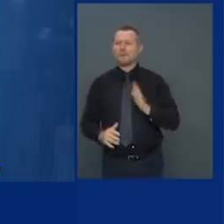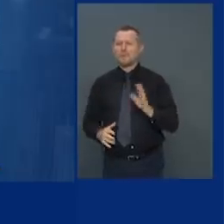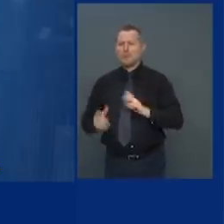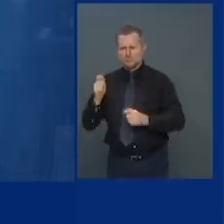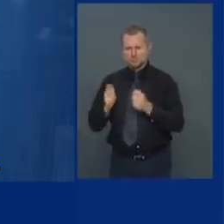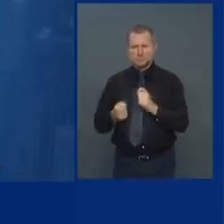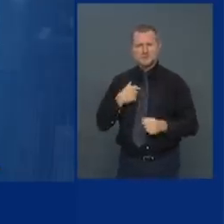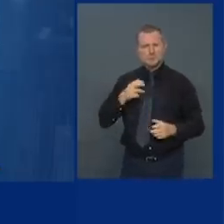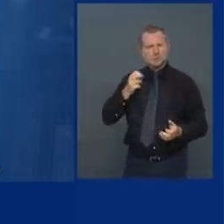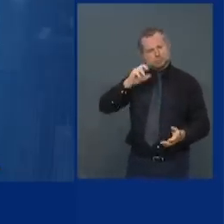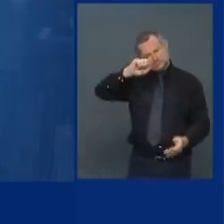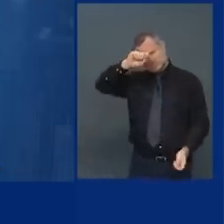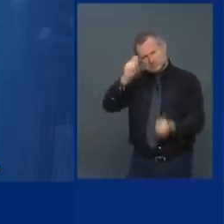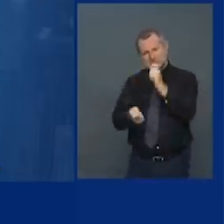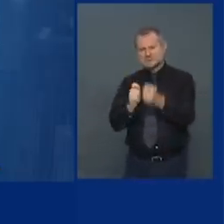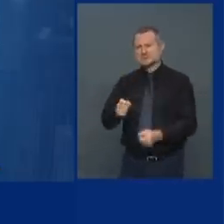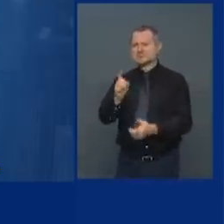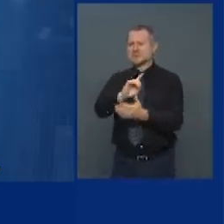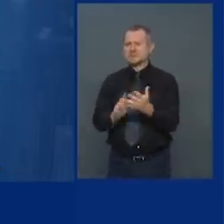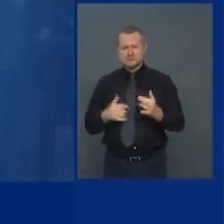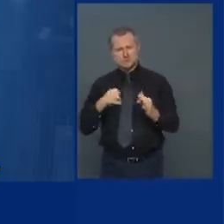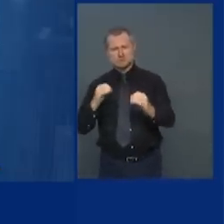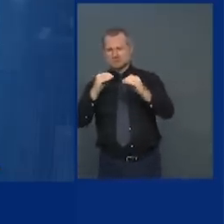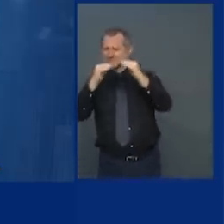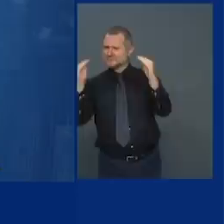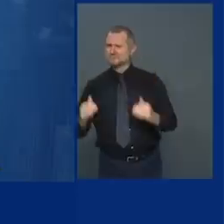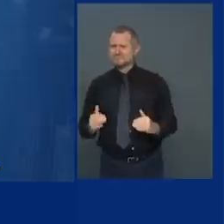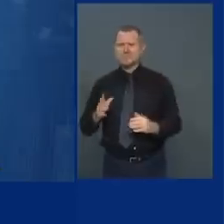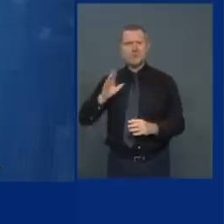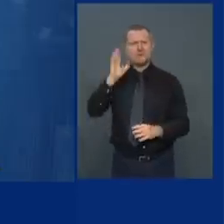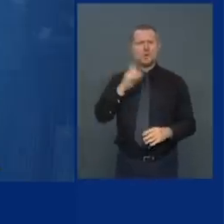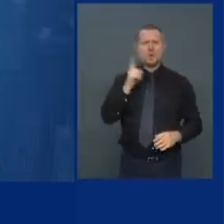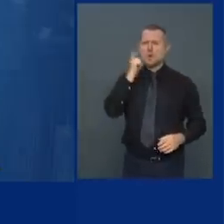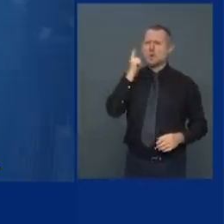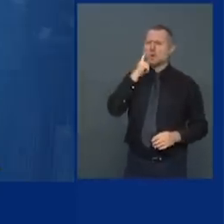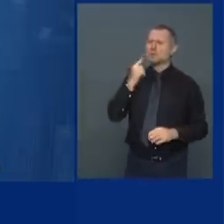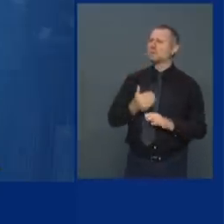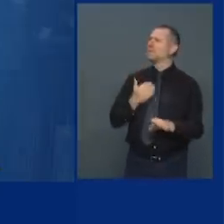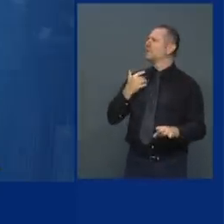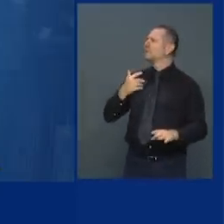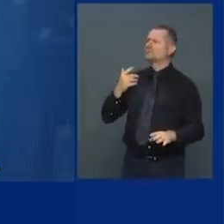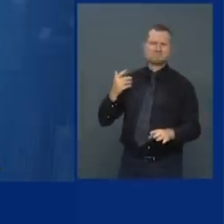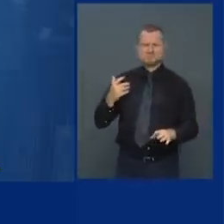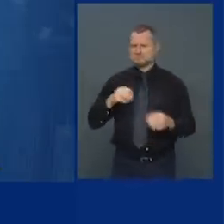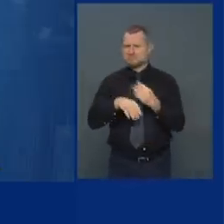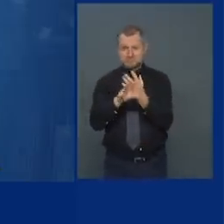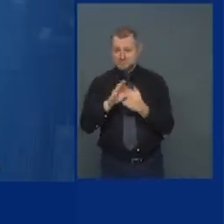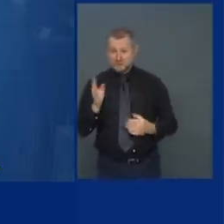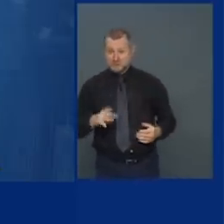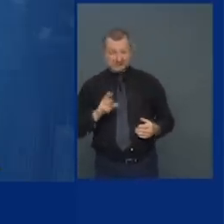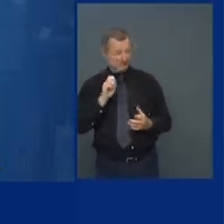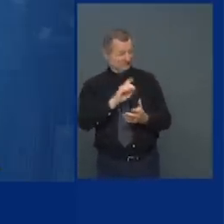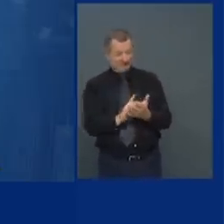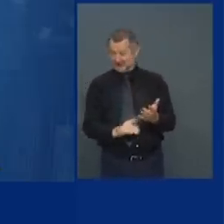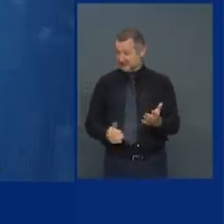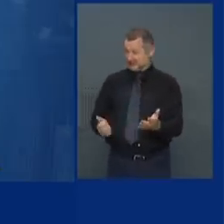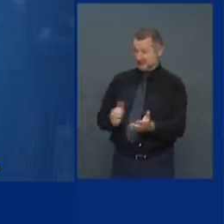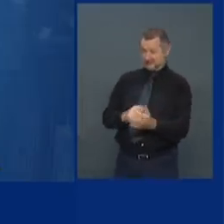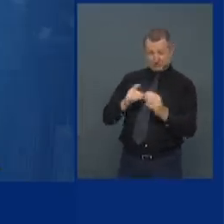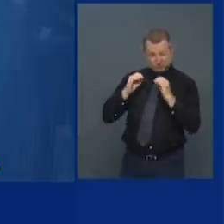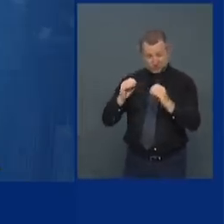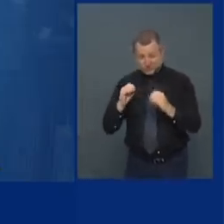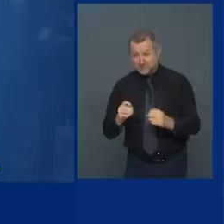learning who ever heard of remote learning few months ago we're redesigning education we're redesigning medicine telemedicine